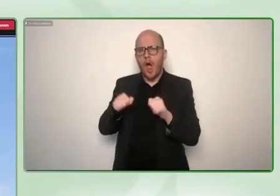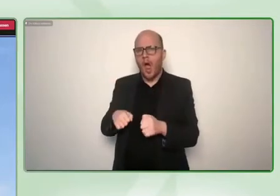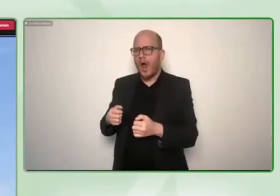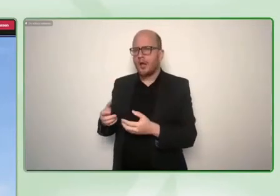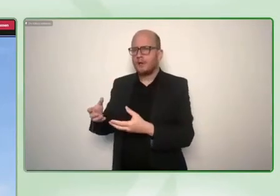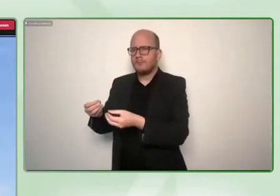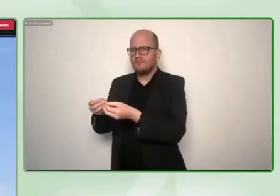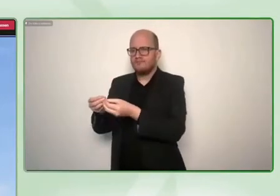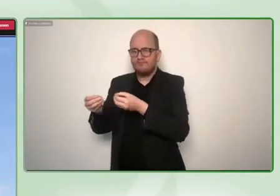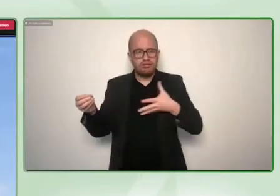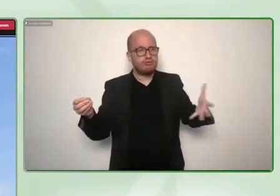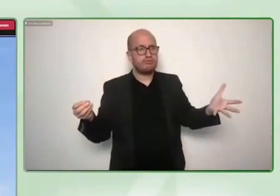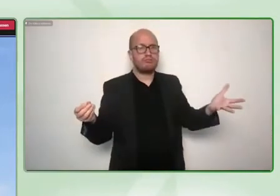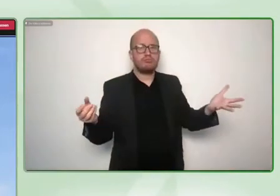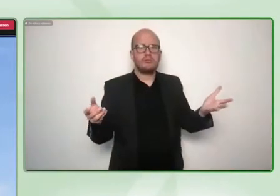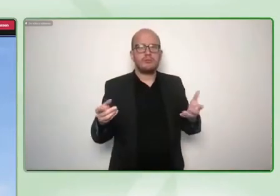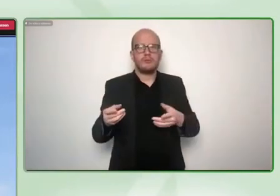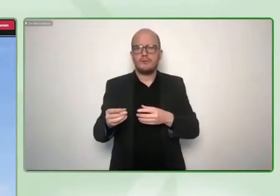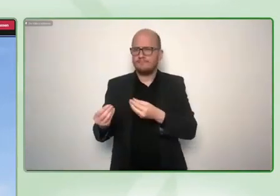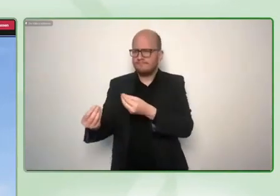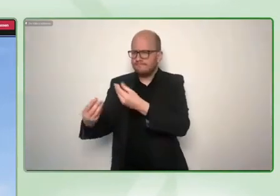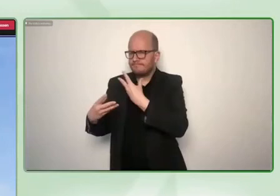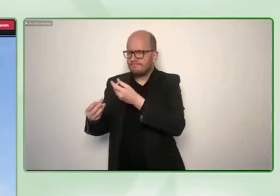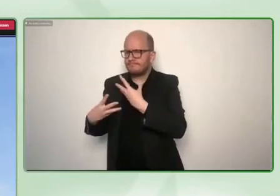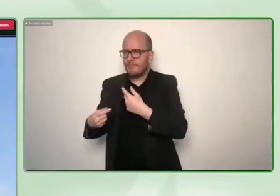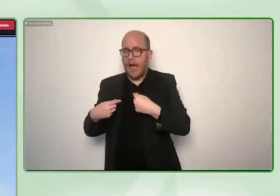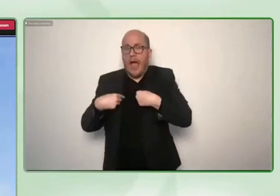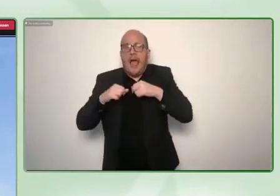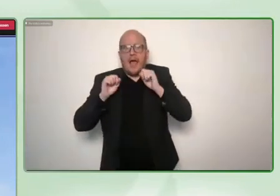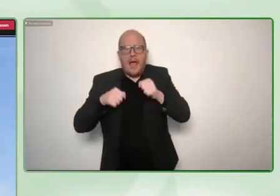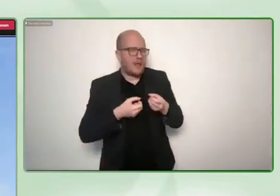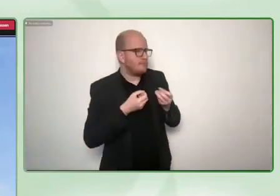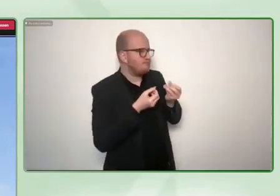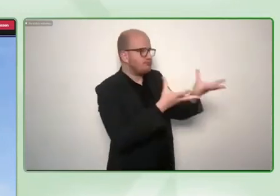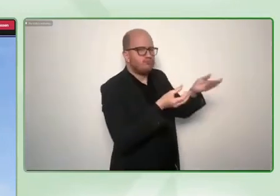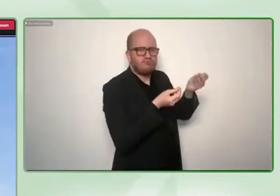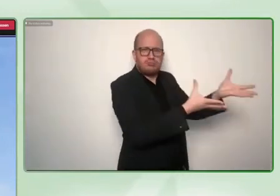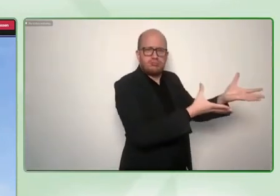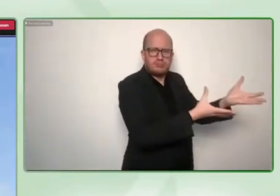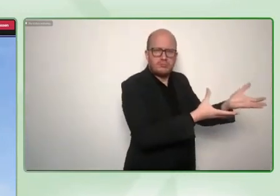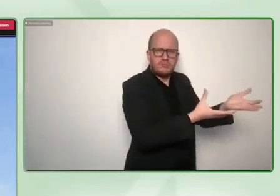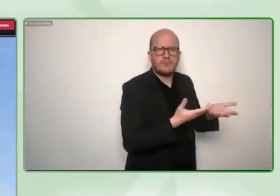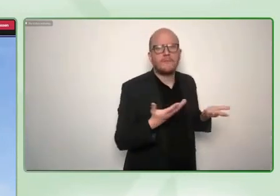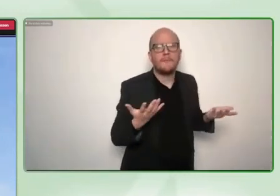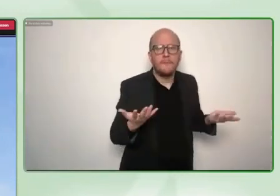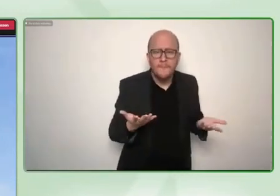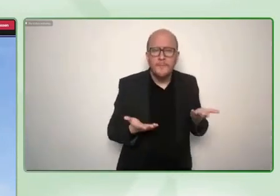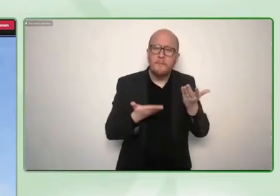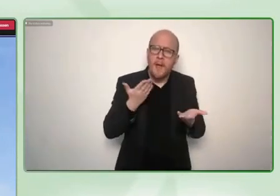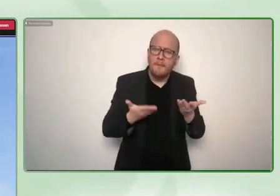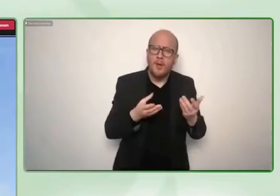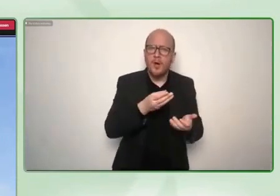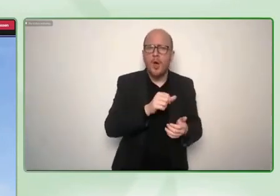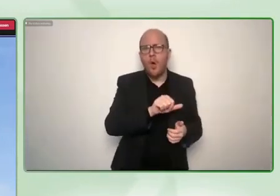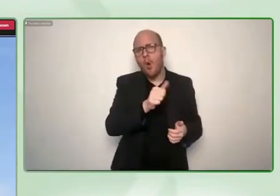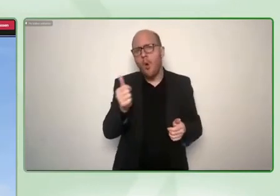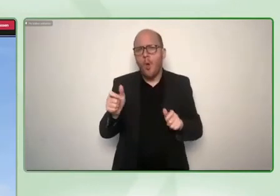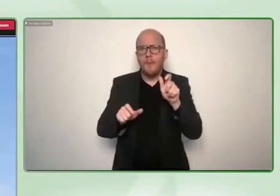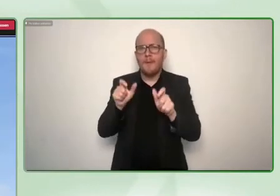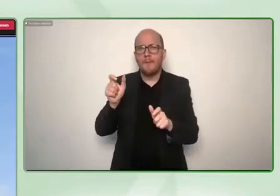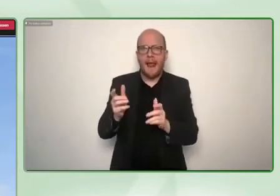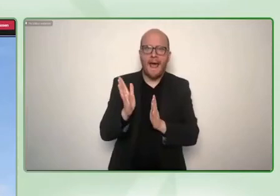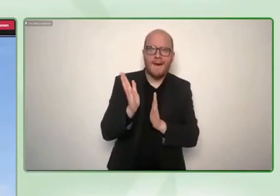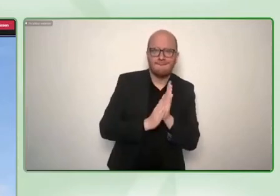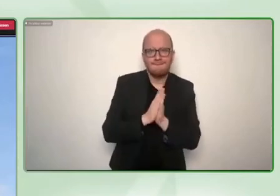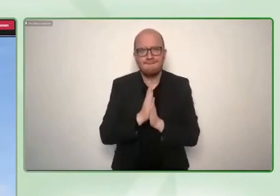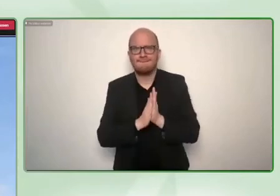who take just pleasure in growing an organization for them maybe the more demanding types of scaling are also much more fit to to